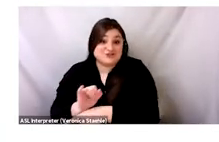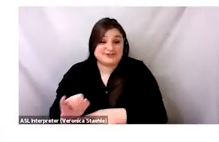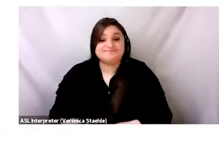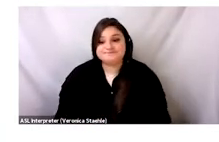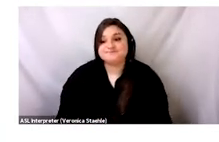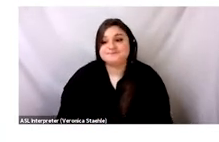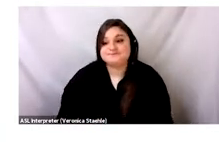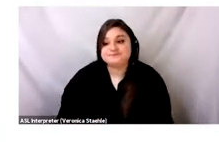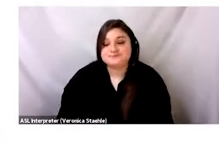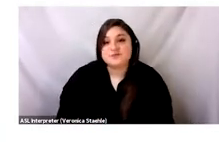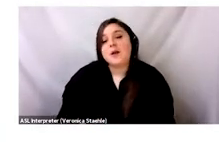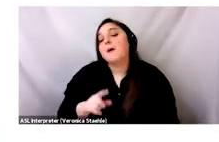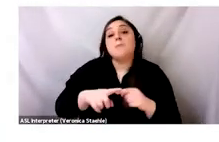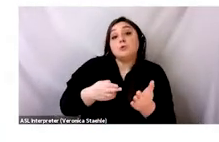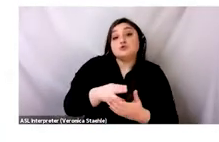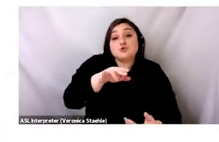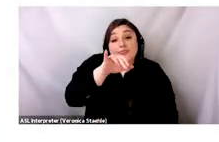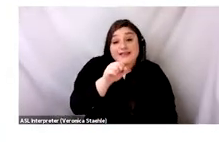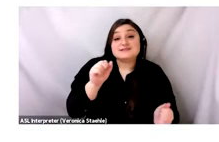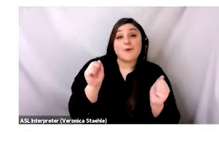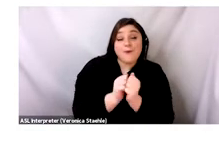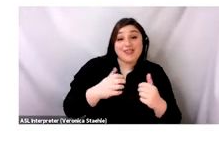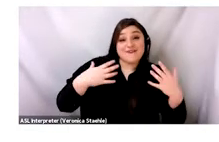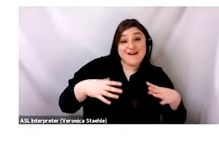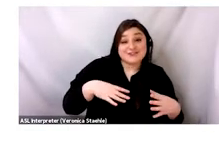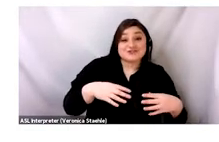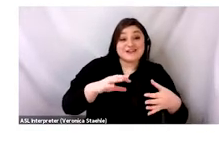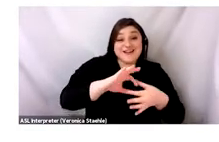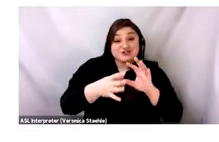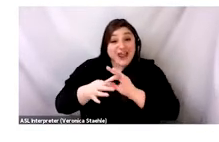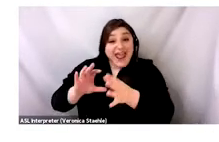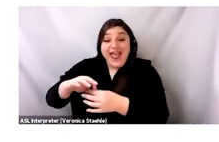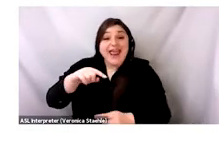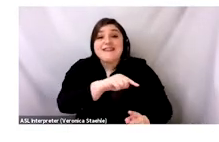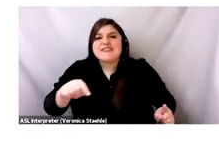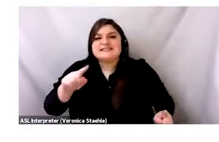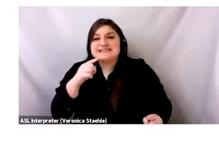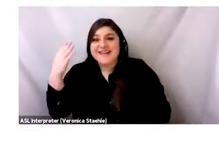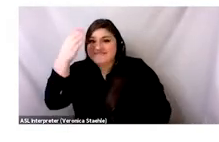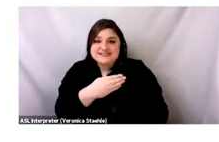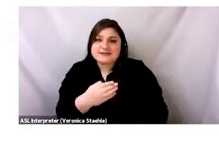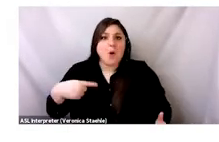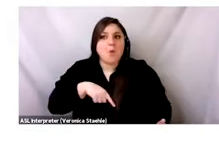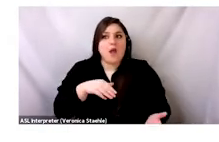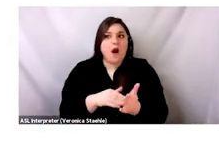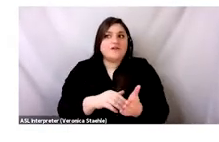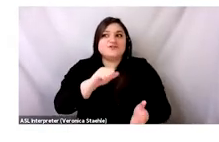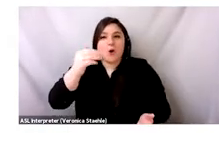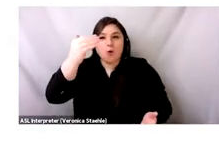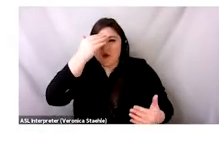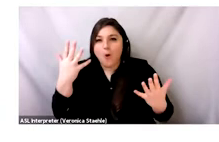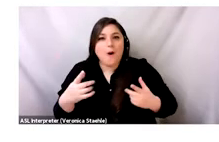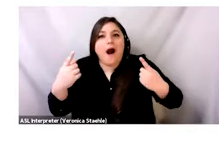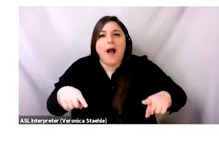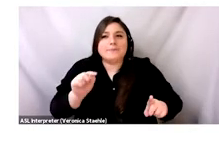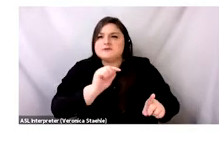have visibility into this, right? Few of us know what happens after the charity shop or the bin when we drop off our stuff. There are many roles